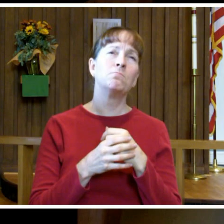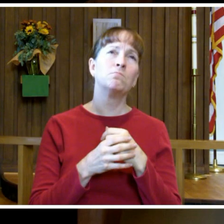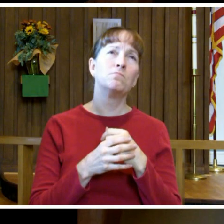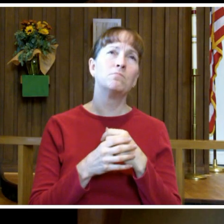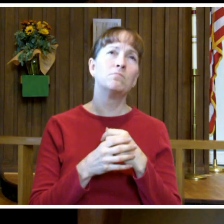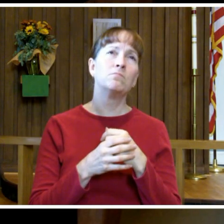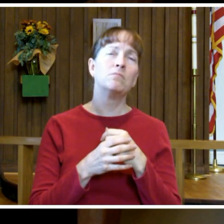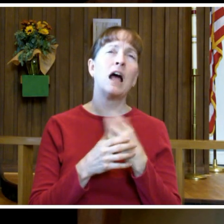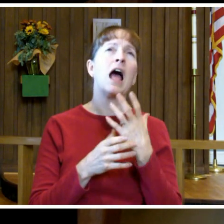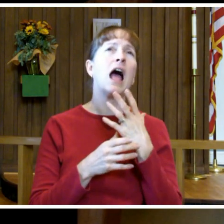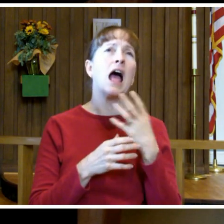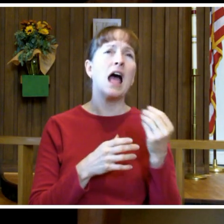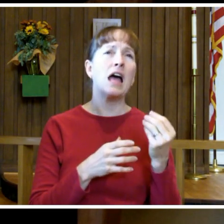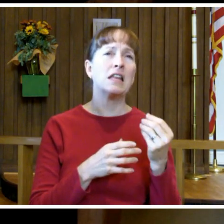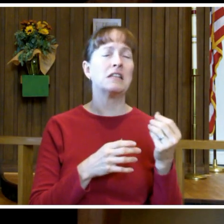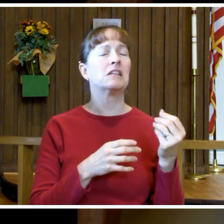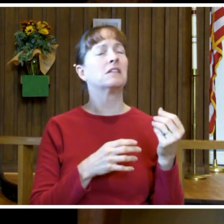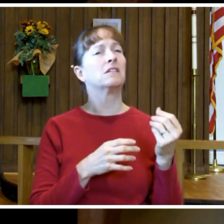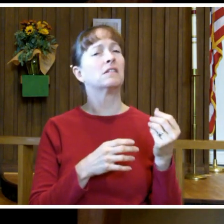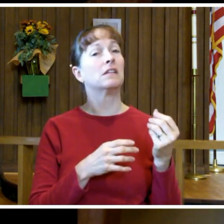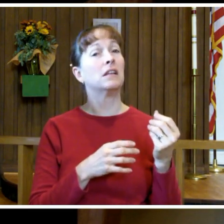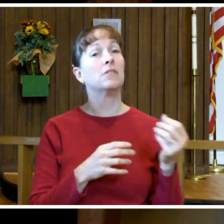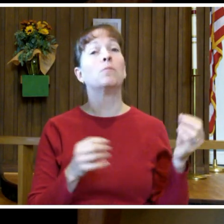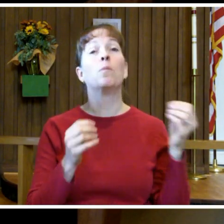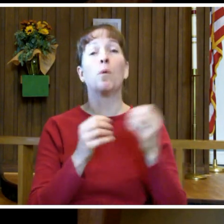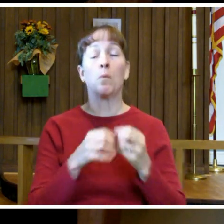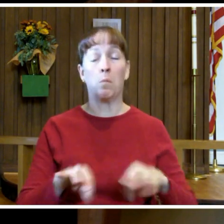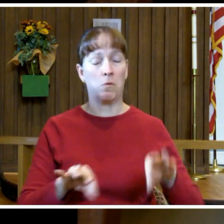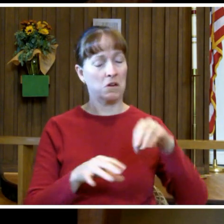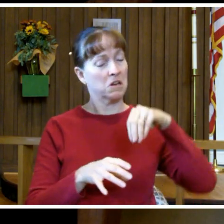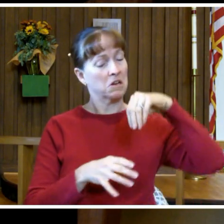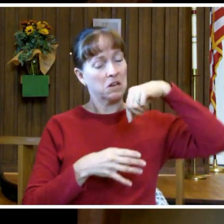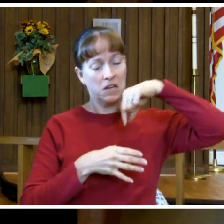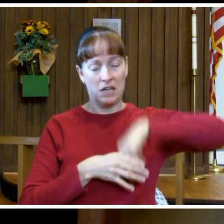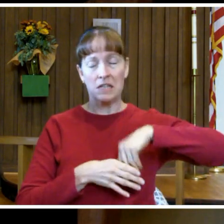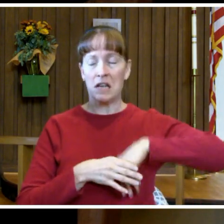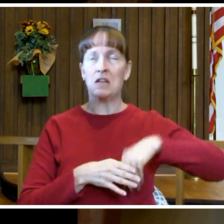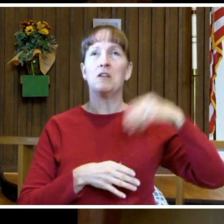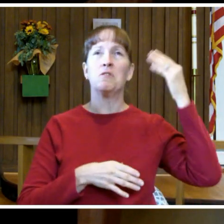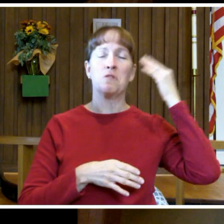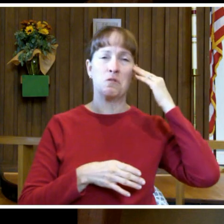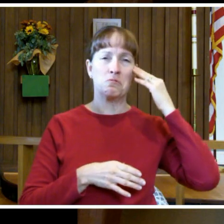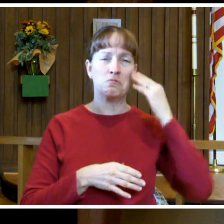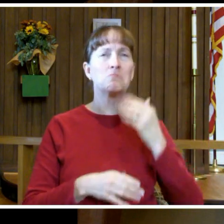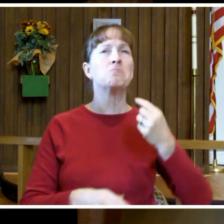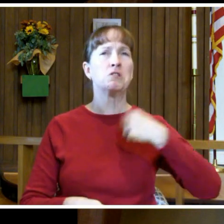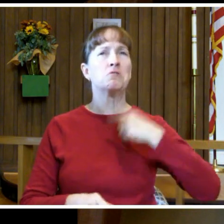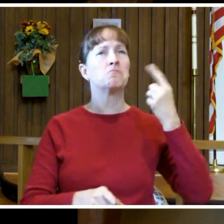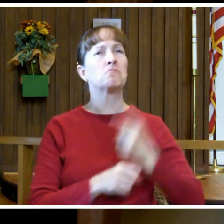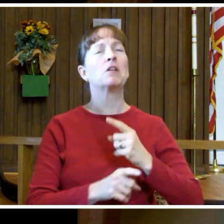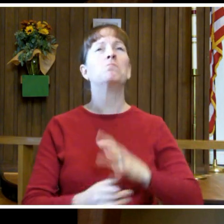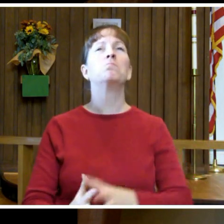And what's more, he knows, deep down, that he's right.